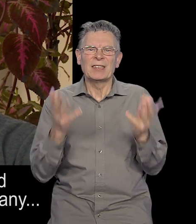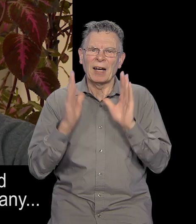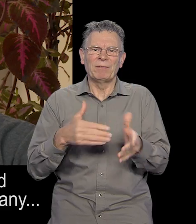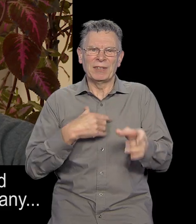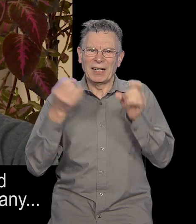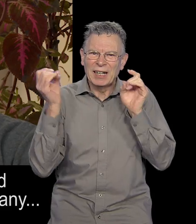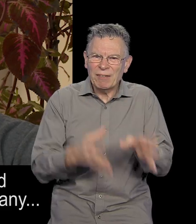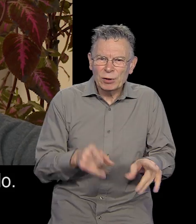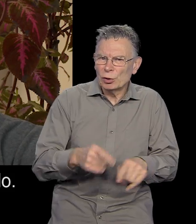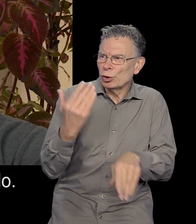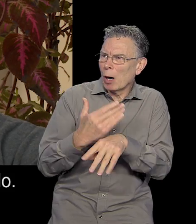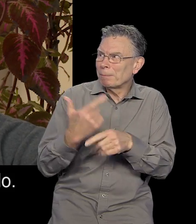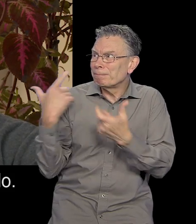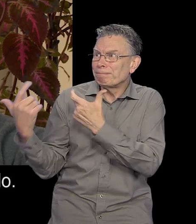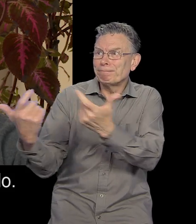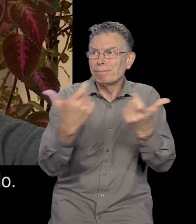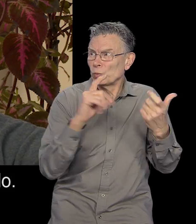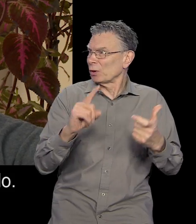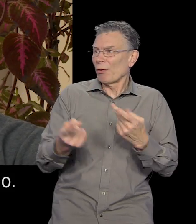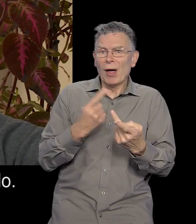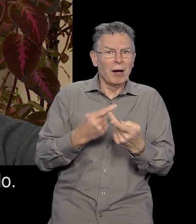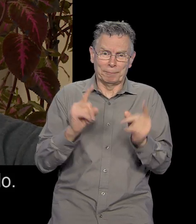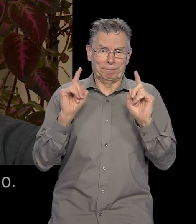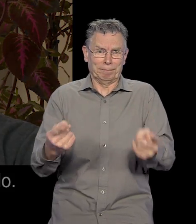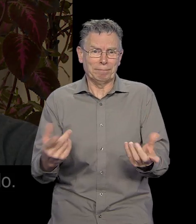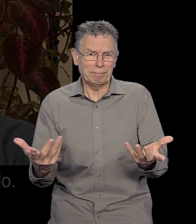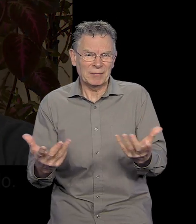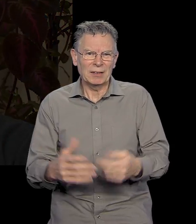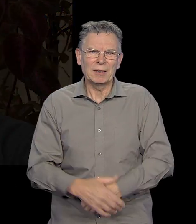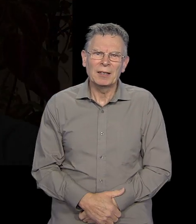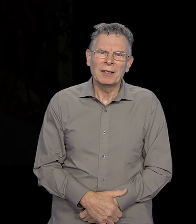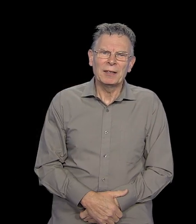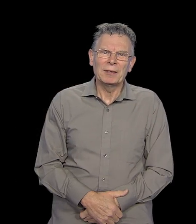subsequently have an effect on any further, sort of, jobs that I could, I could maybe do.